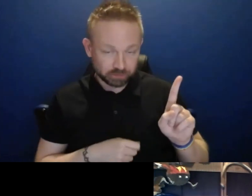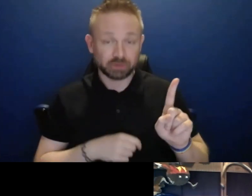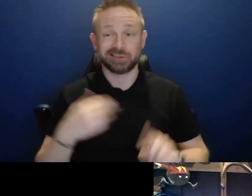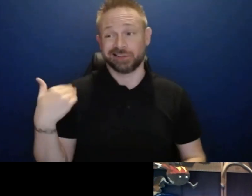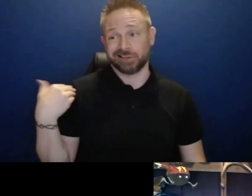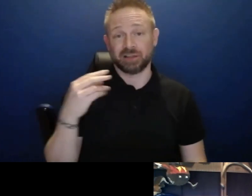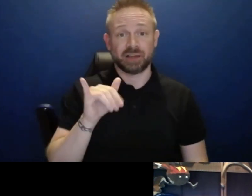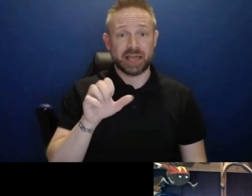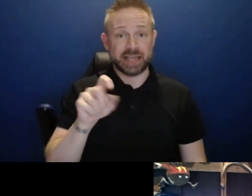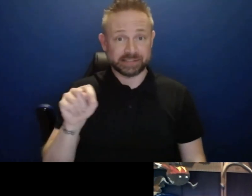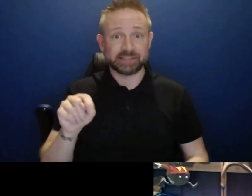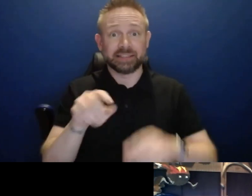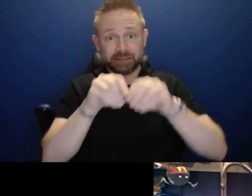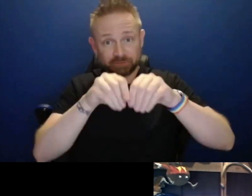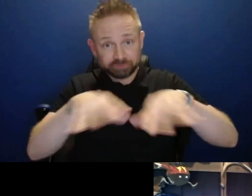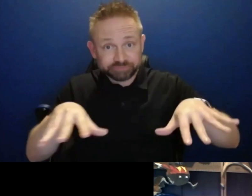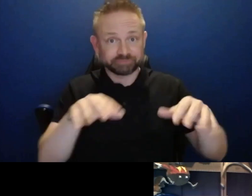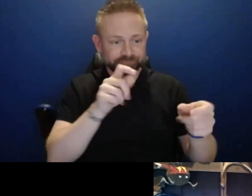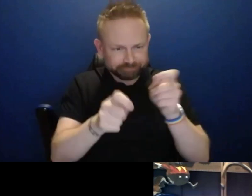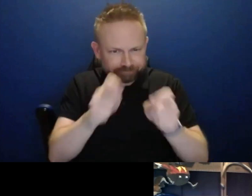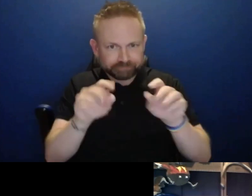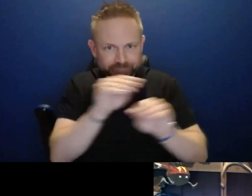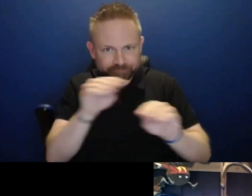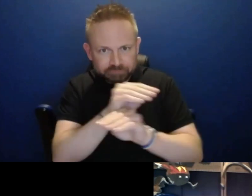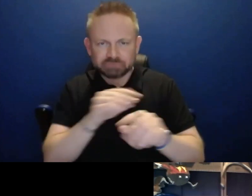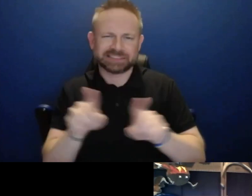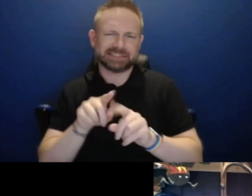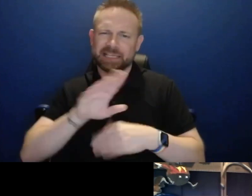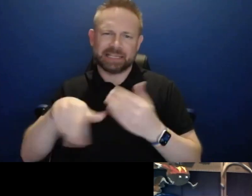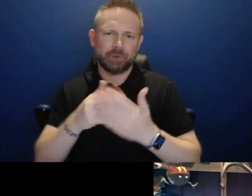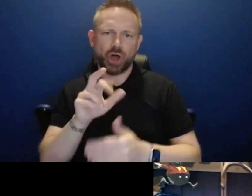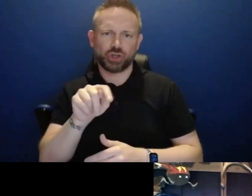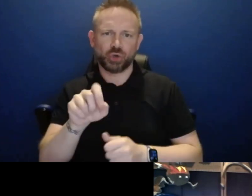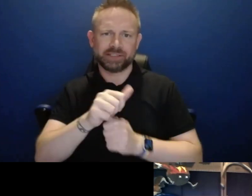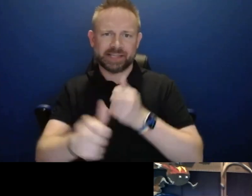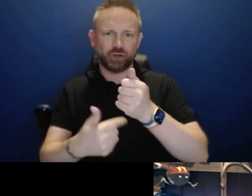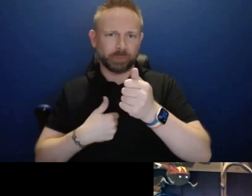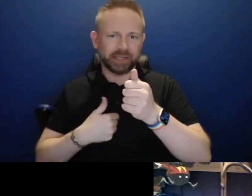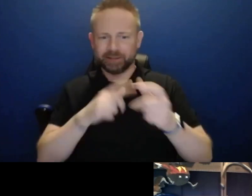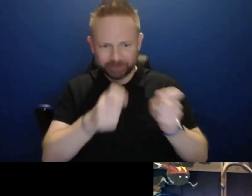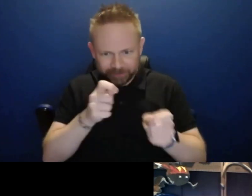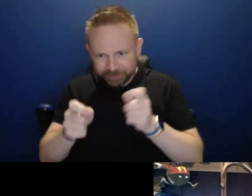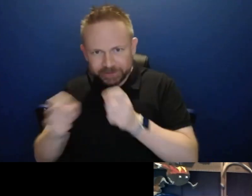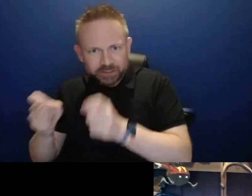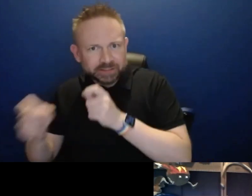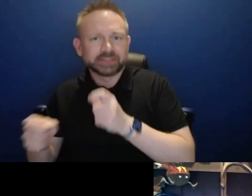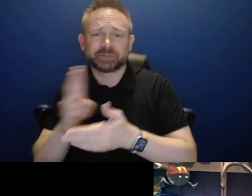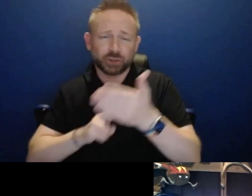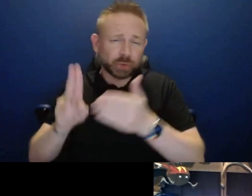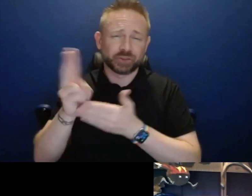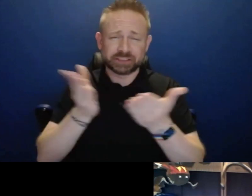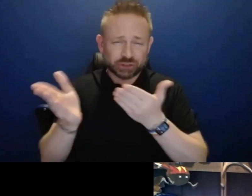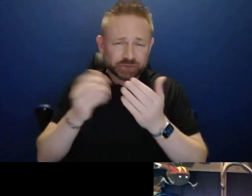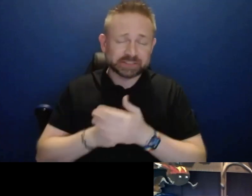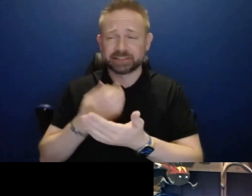reorganization, as have all the units in my portfolio, for that matter, the USF University Services and Finance